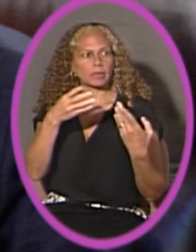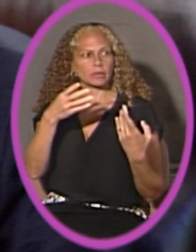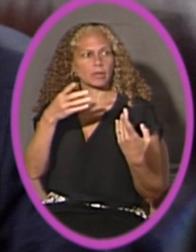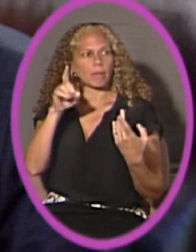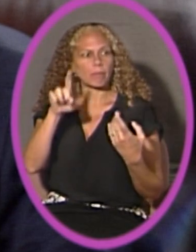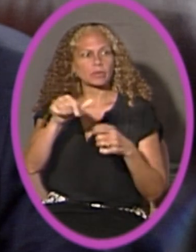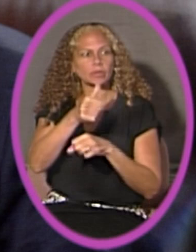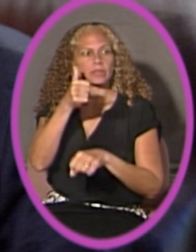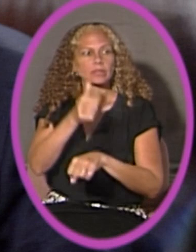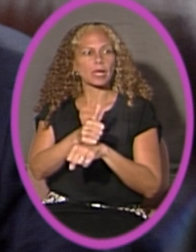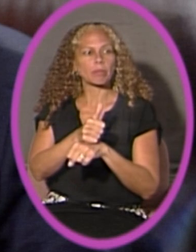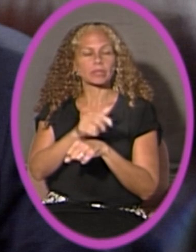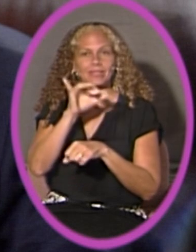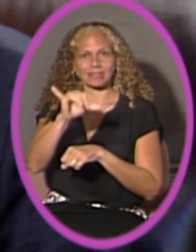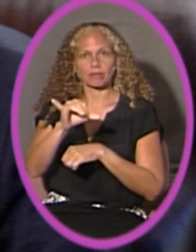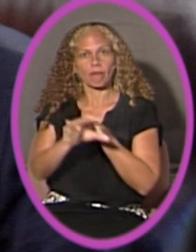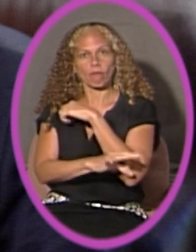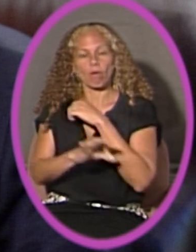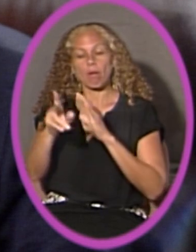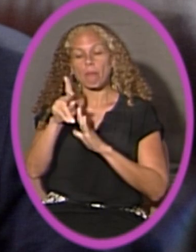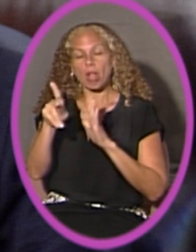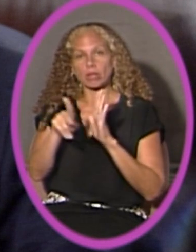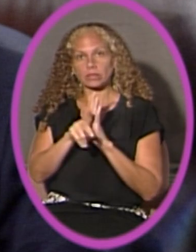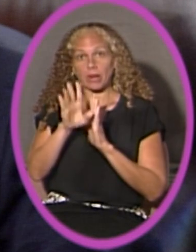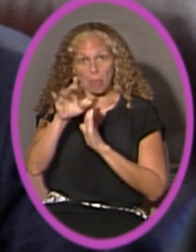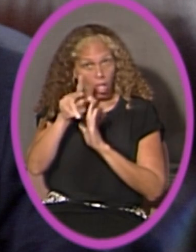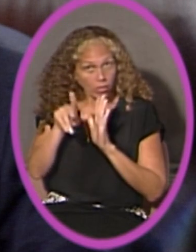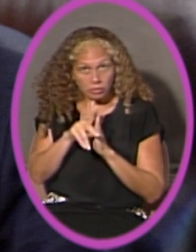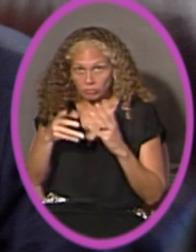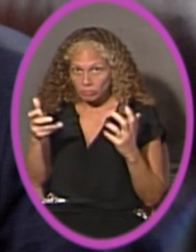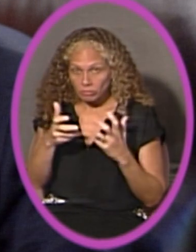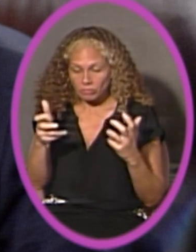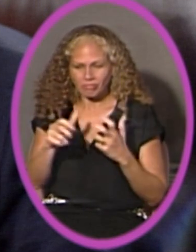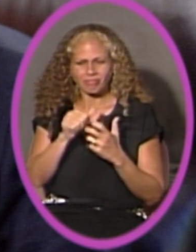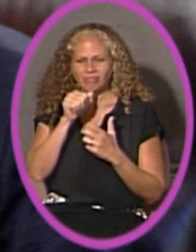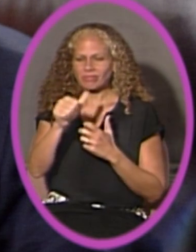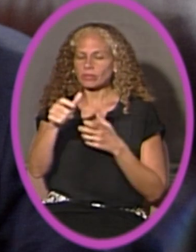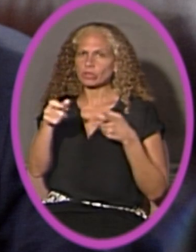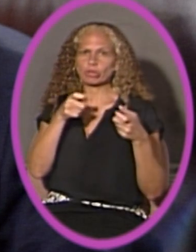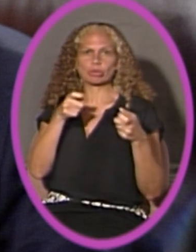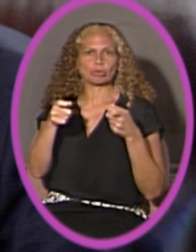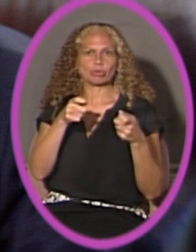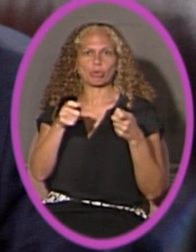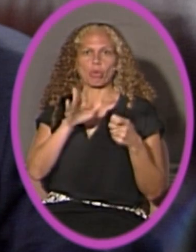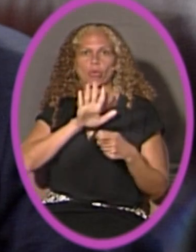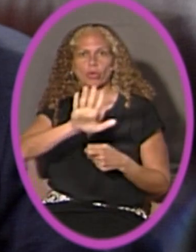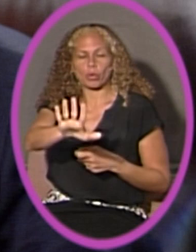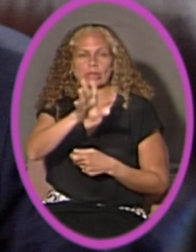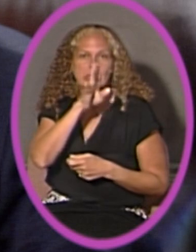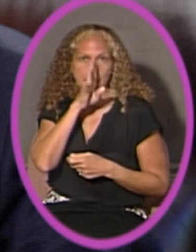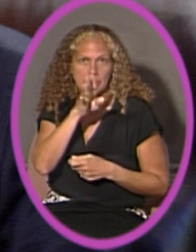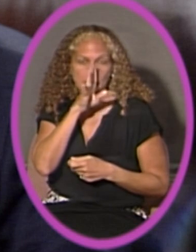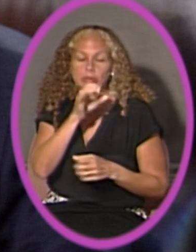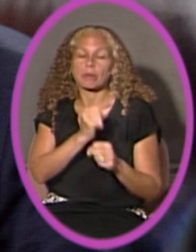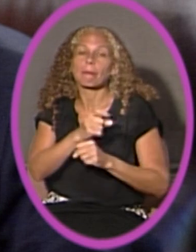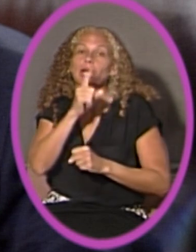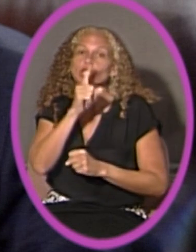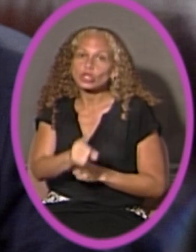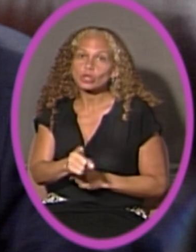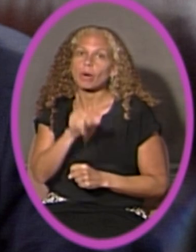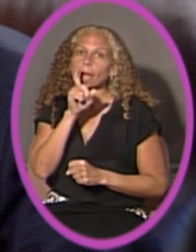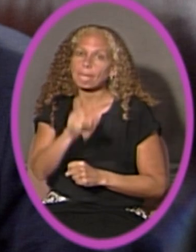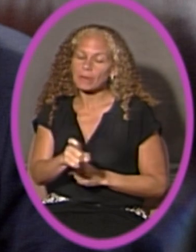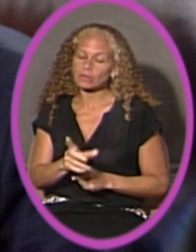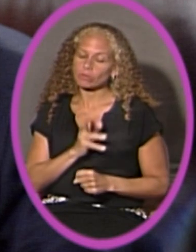established decorum policies. The intent of these policies is not to regulate speech or the content thereof, but to ensure the orderly